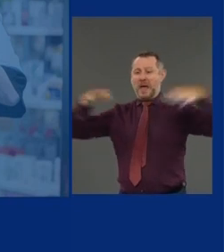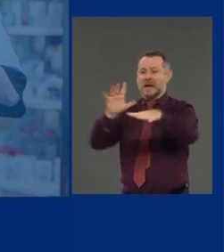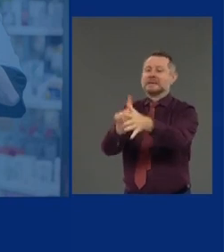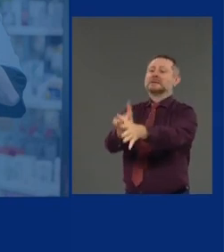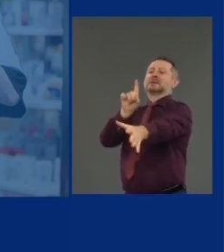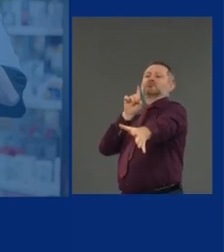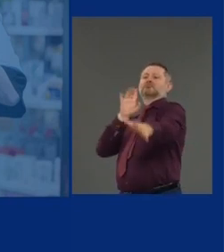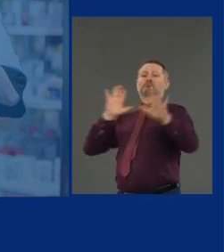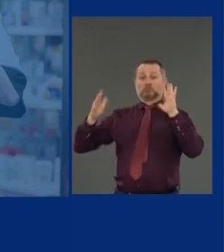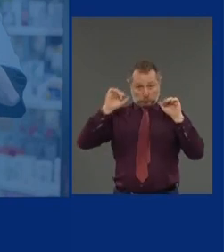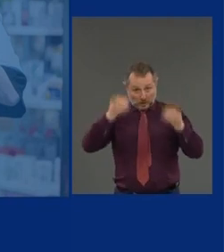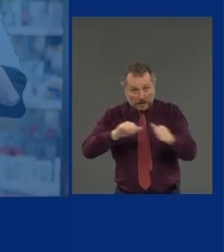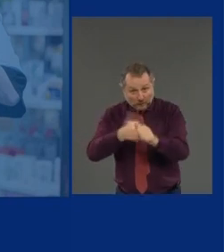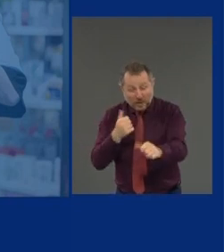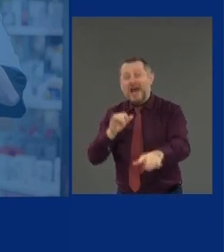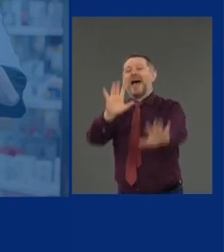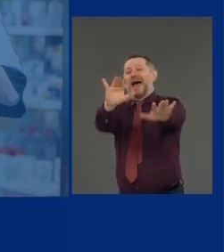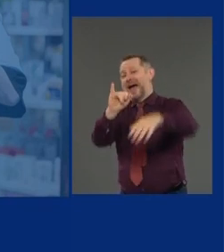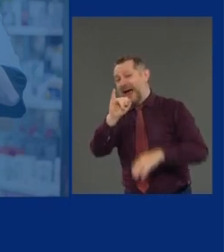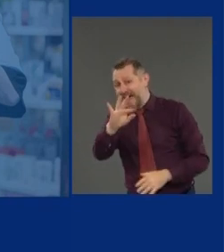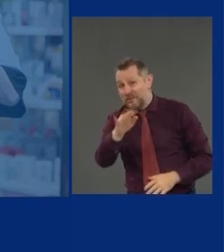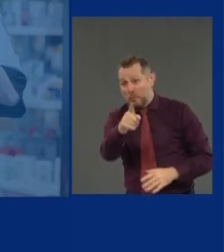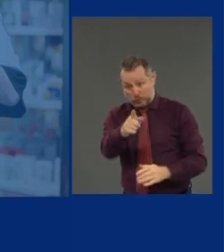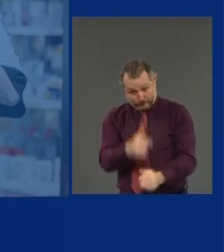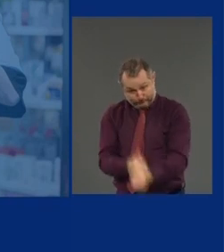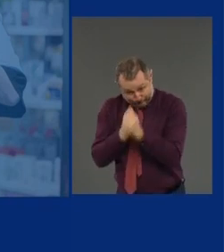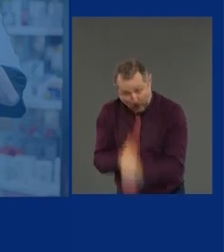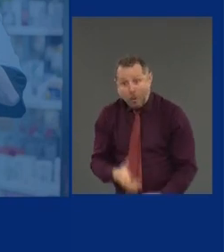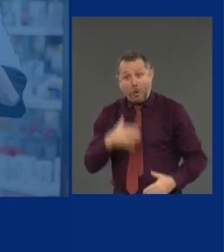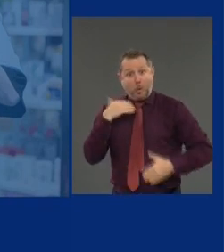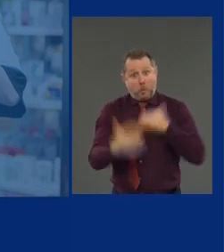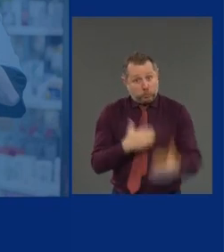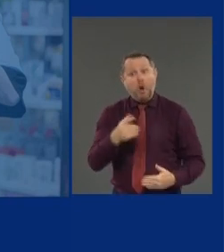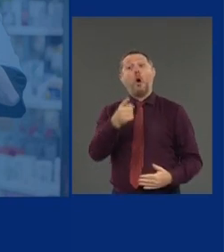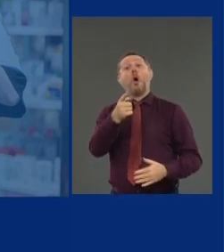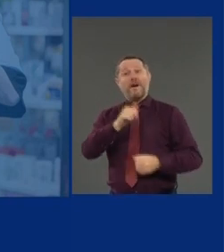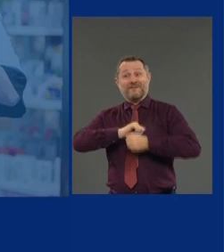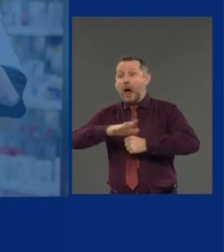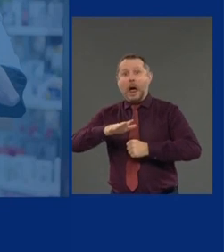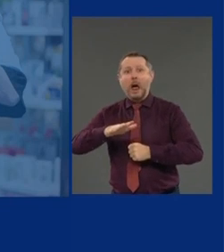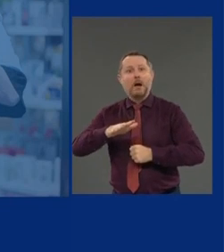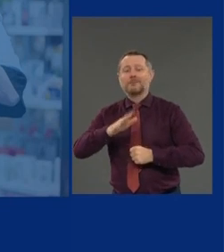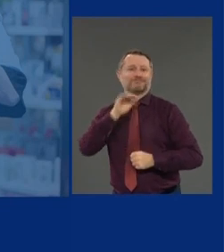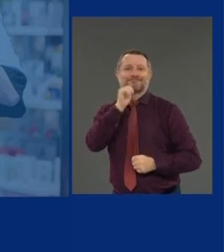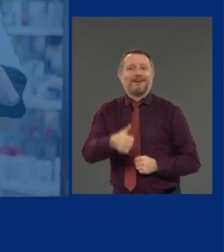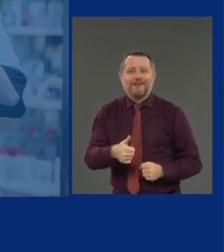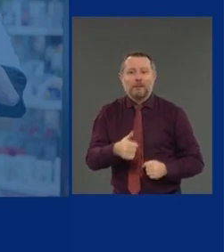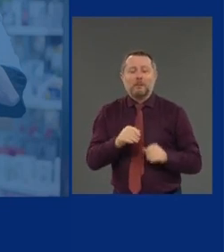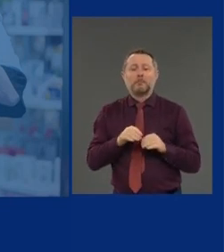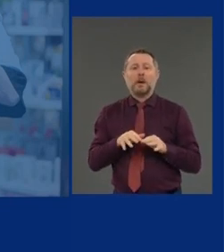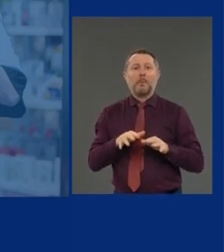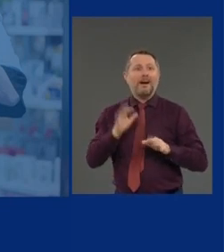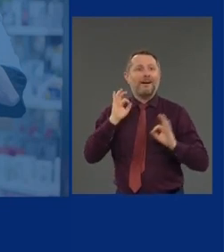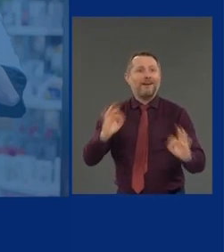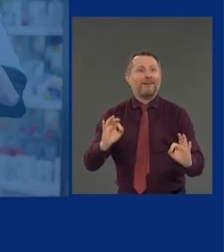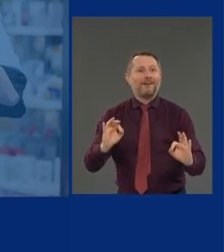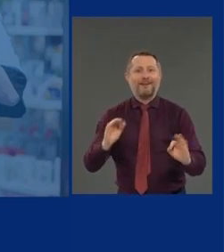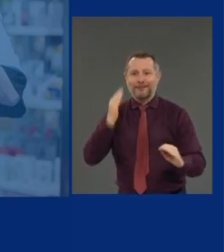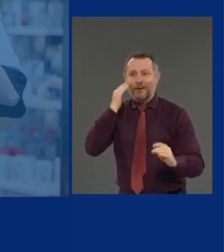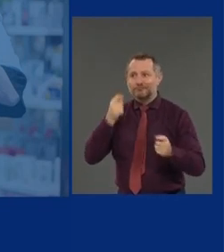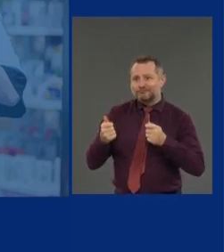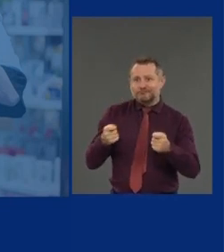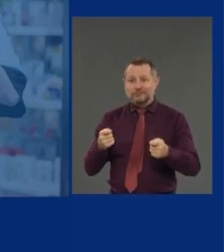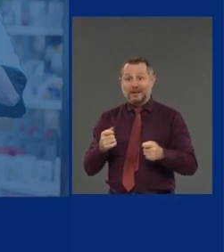the virus spread will be contained. If they can't, you'll see an increase in the viral spread. My role